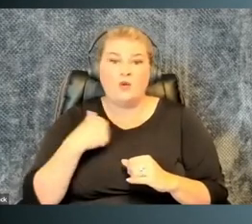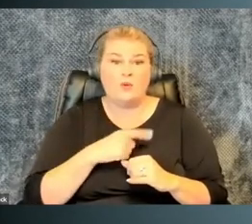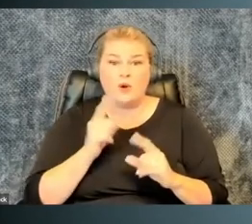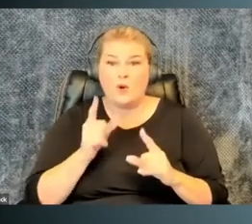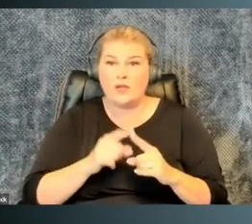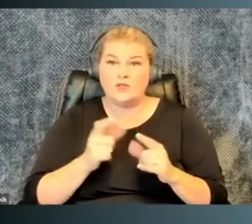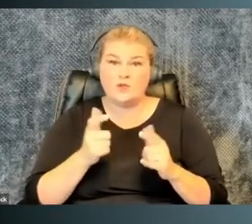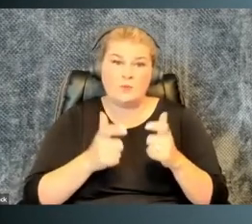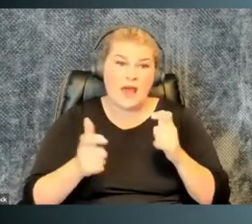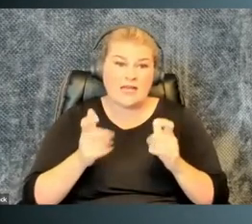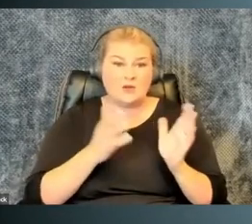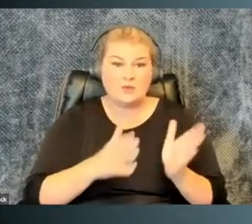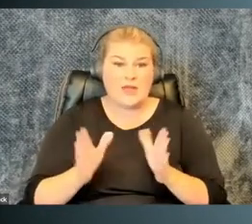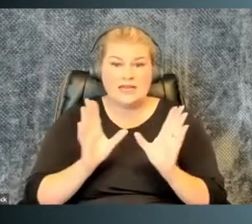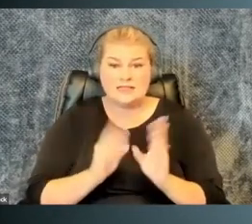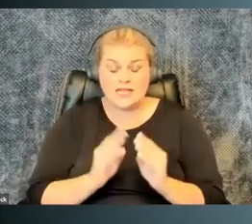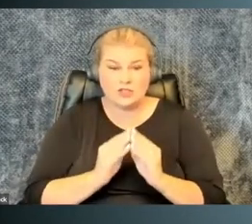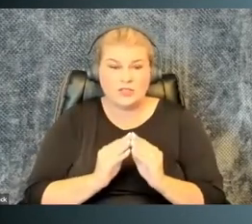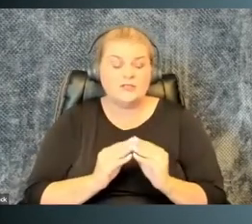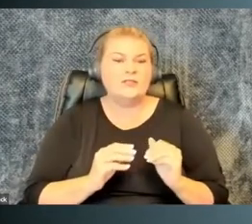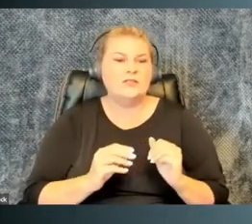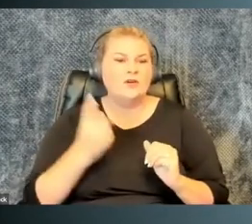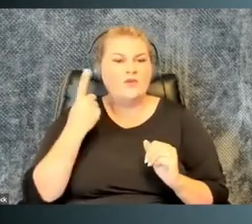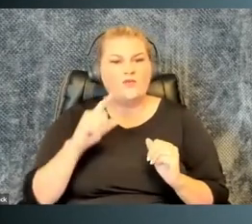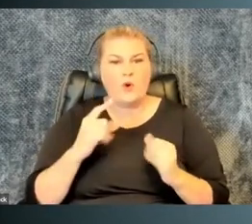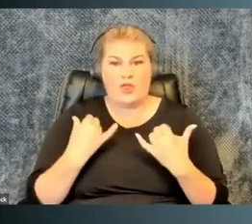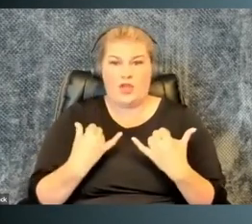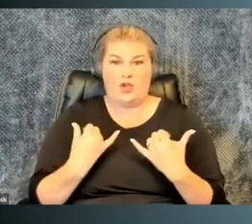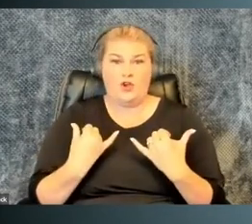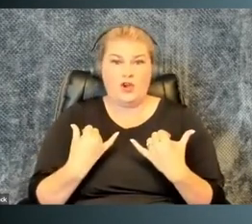we were going to master planning sessions